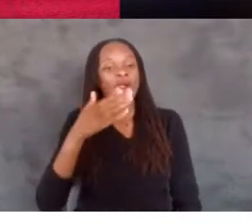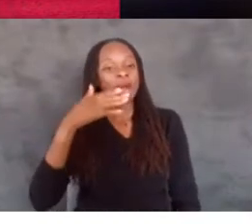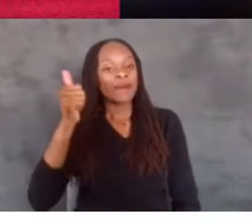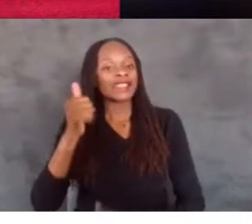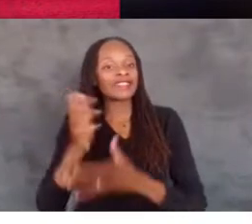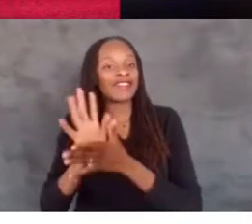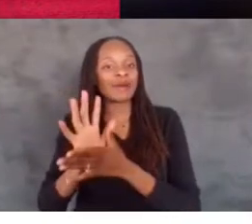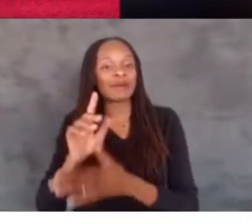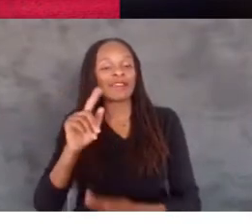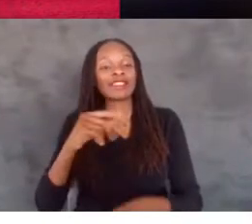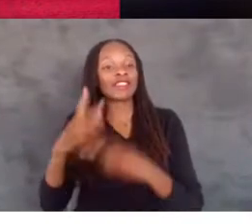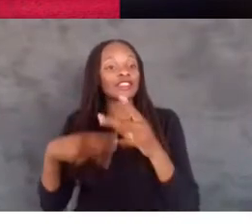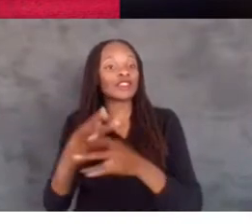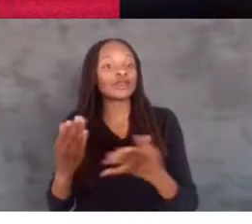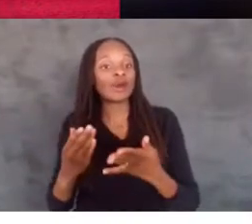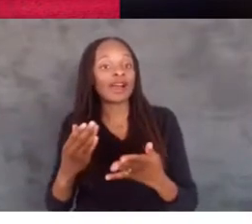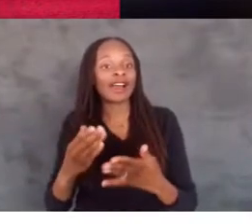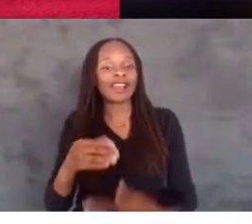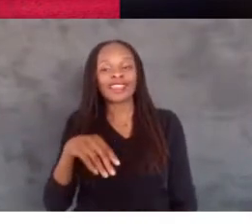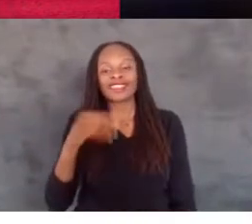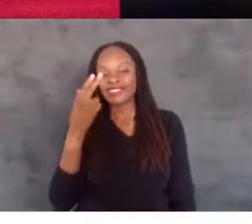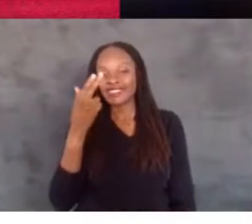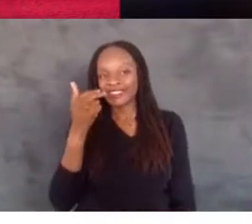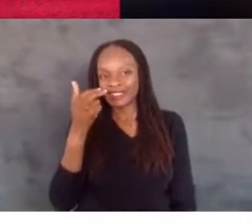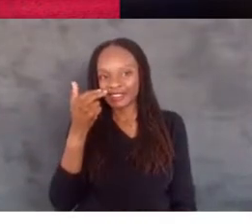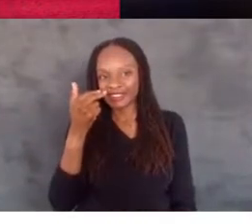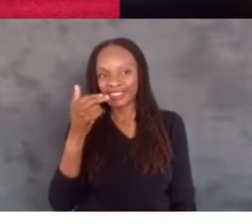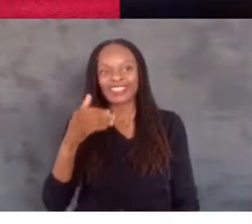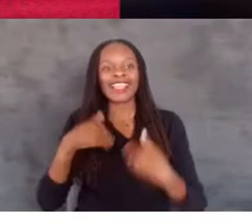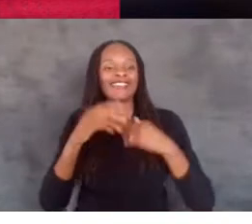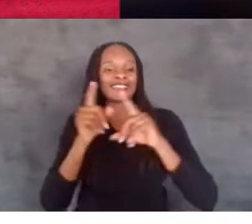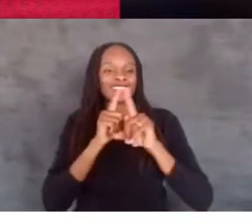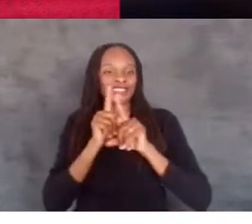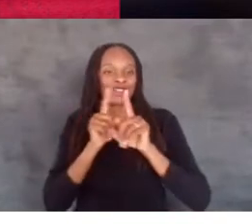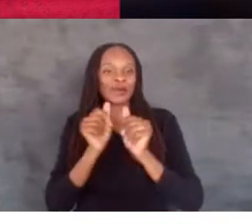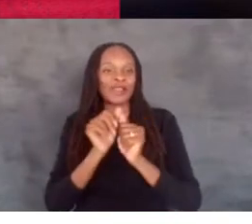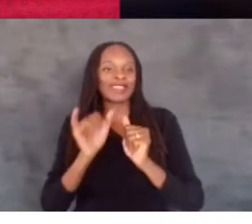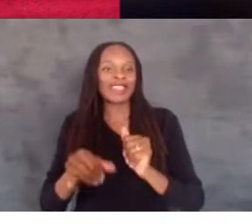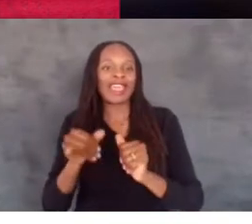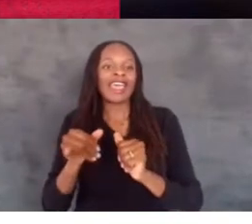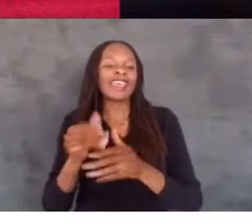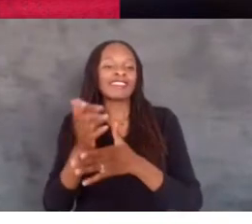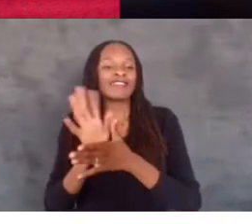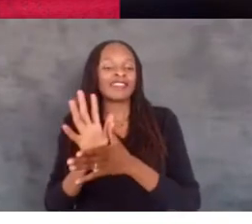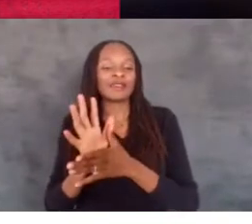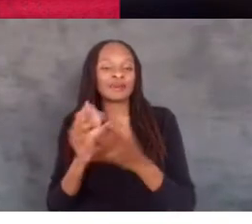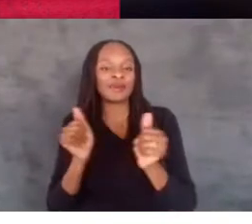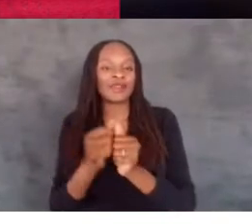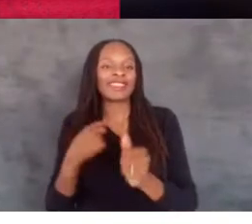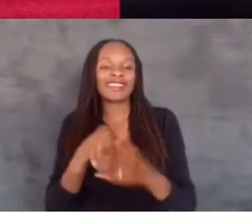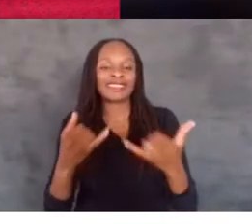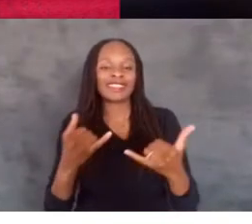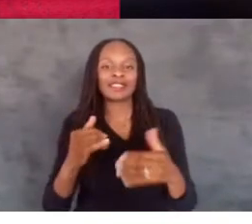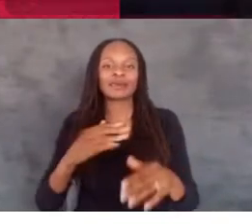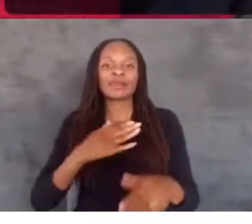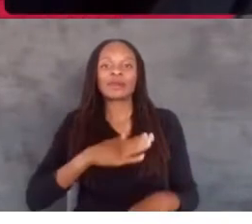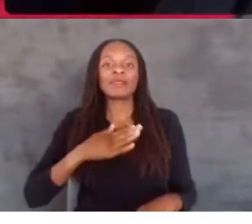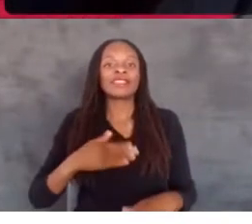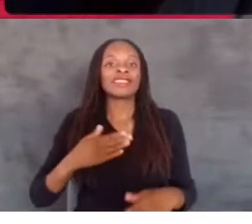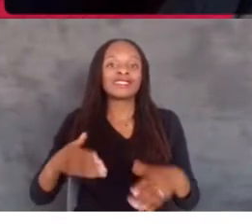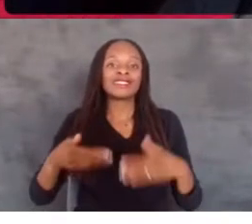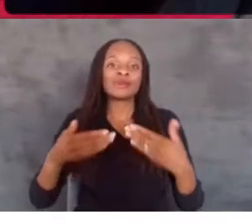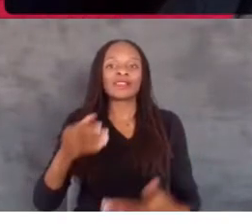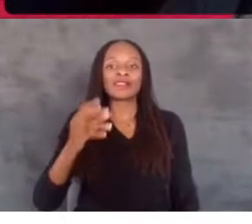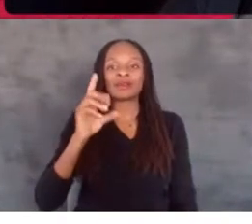the Genre Buddy Comedy. We have the star of that film here with us today. Please welcome Danny J. Gomez.